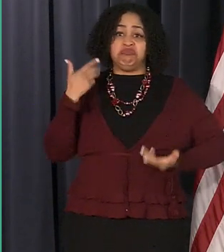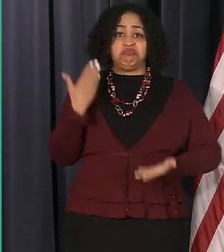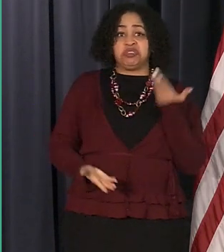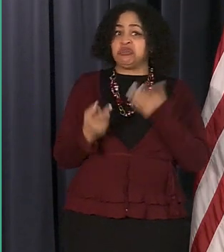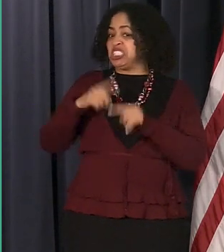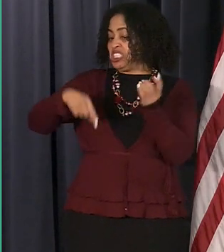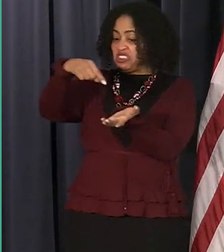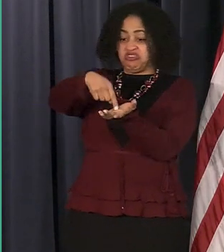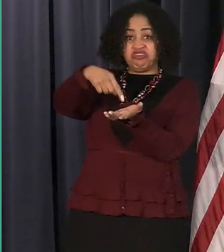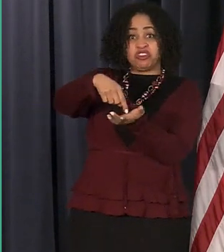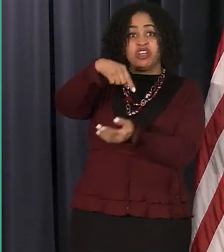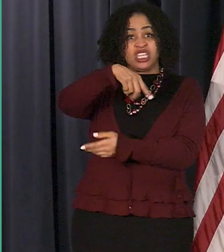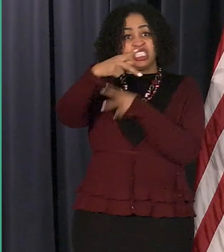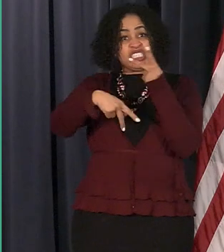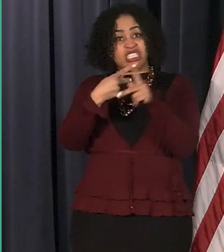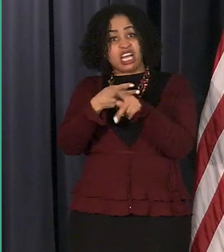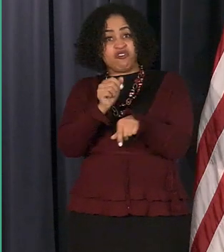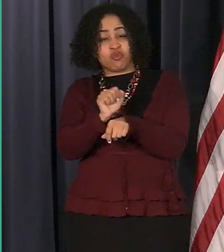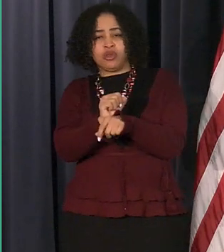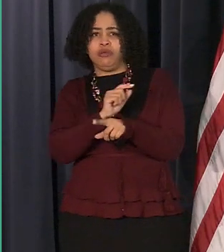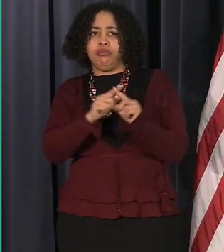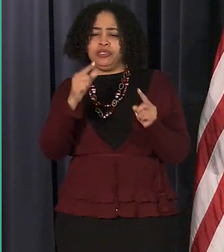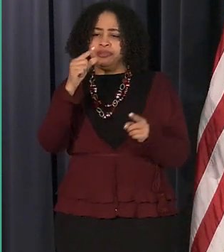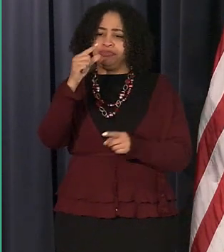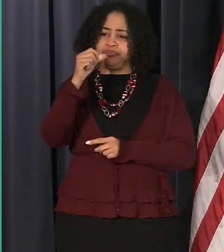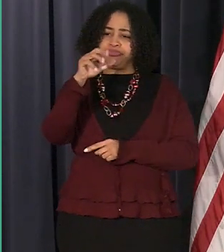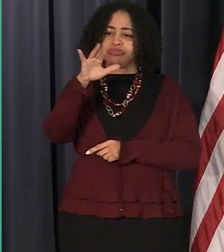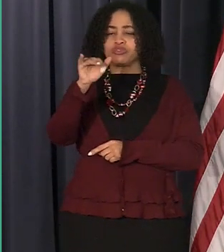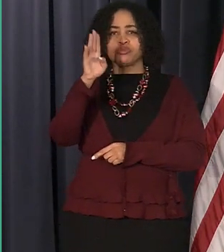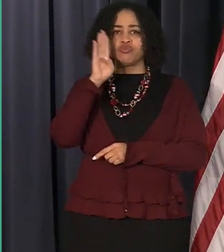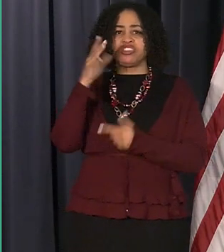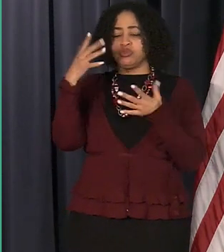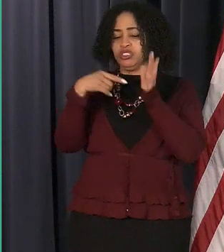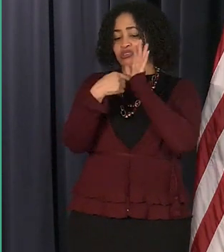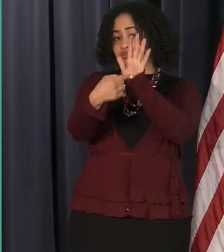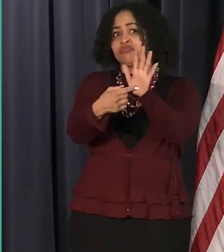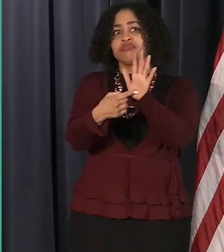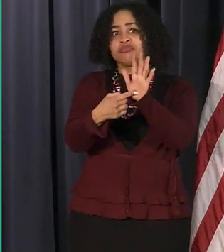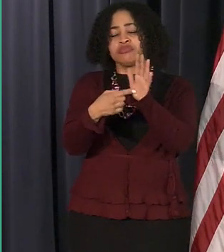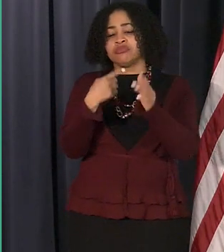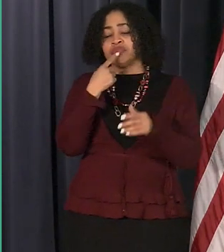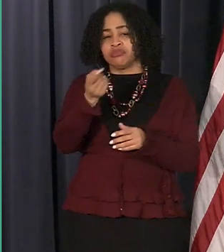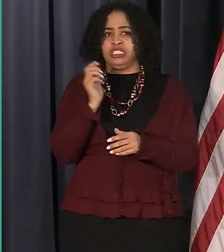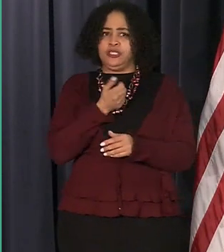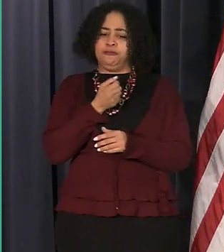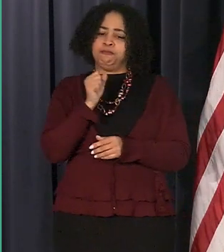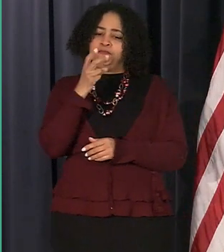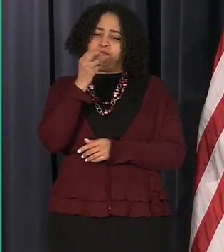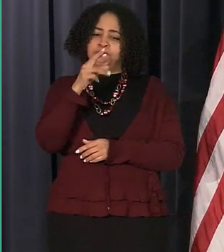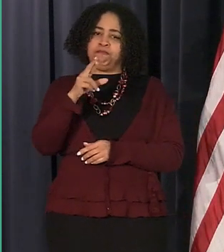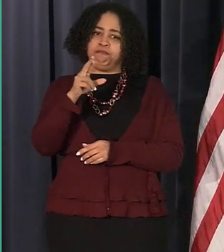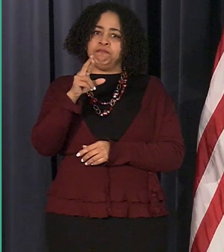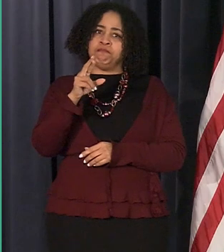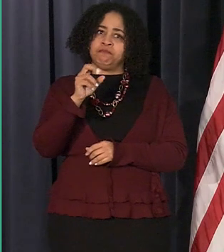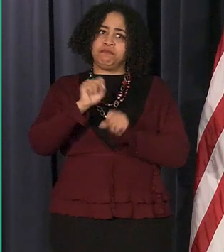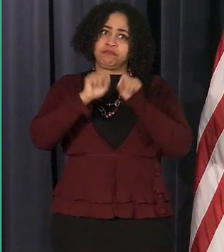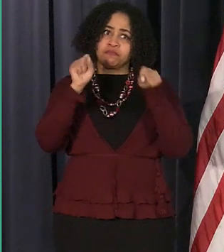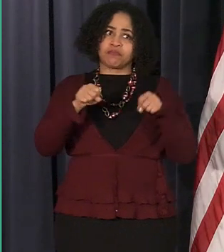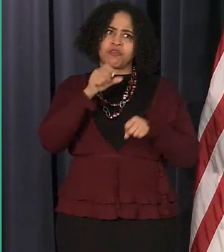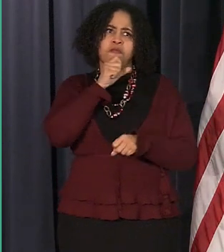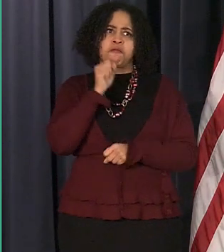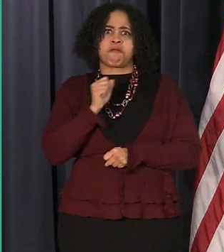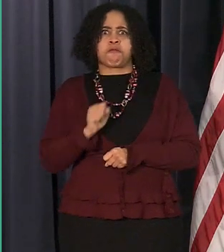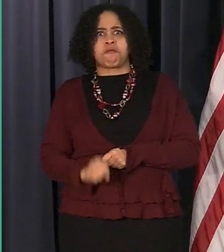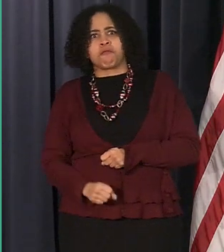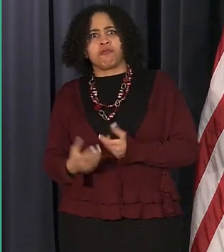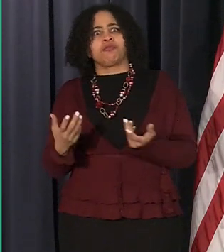to afford this but as director gary brown indicated our sewer system is aged and we